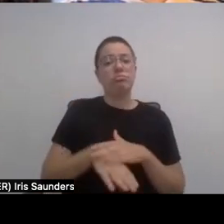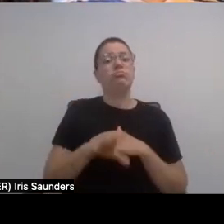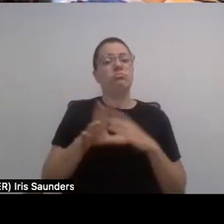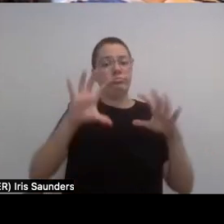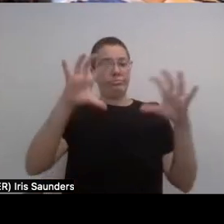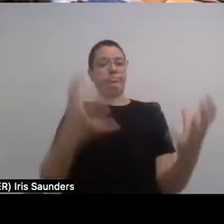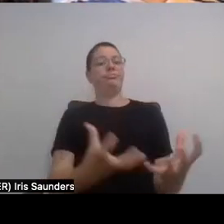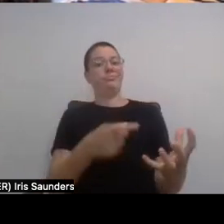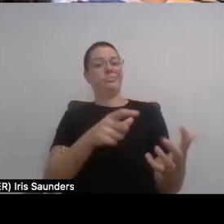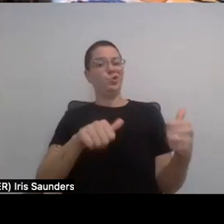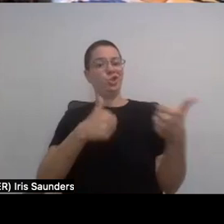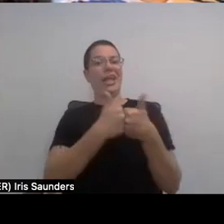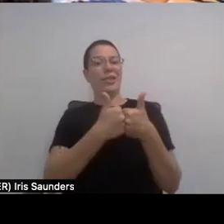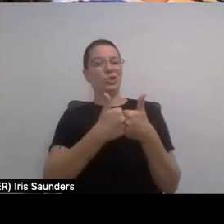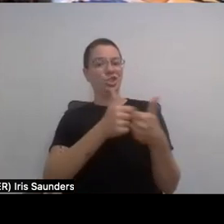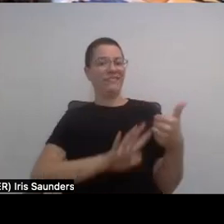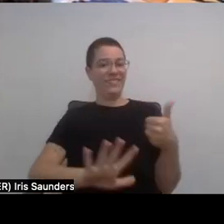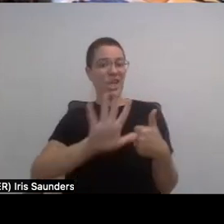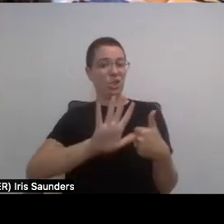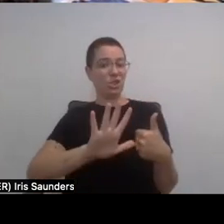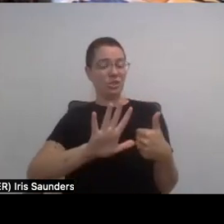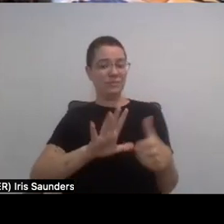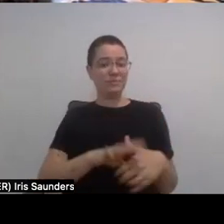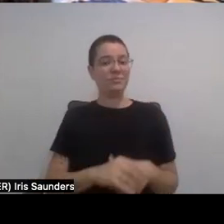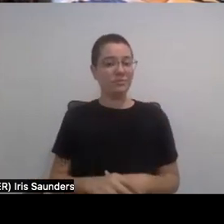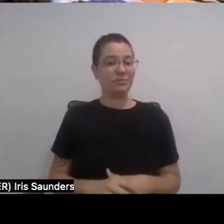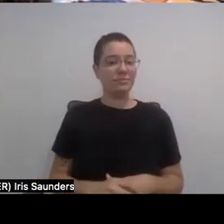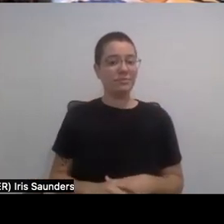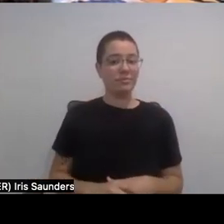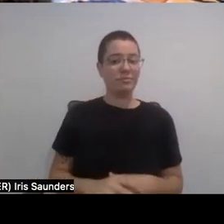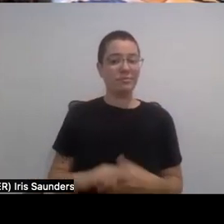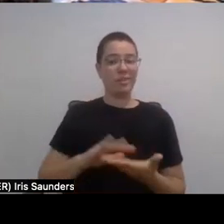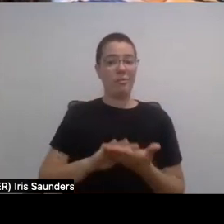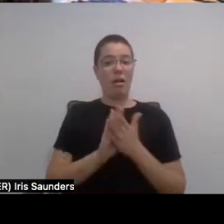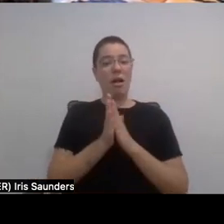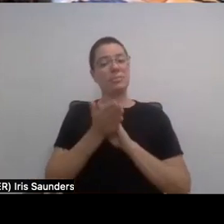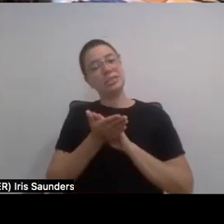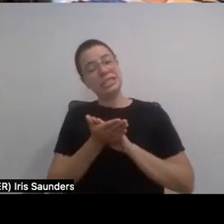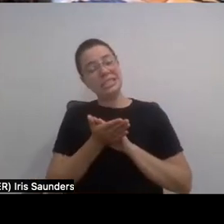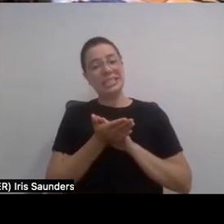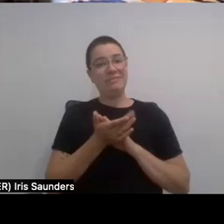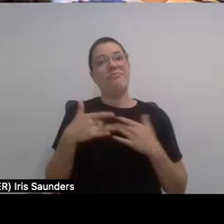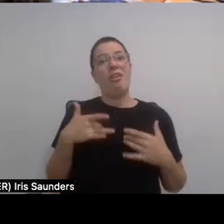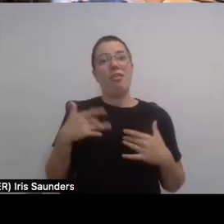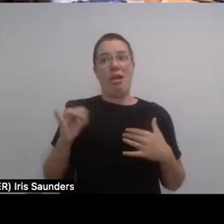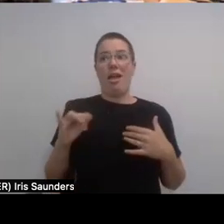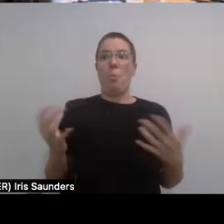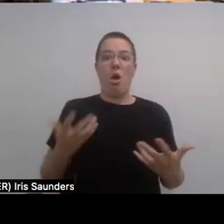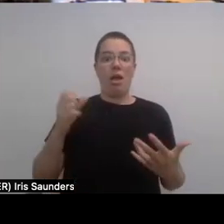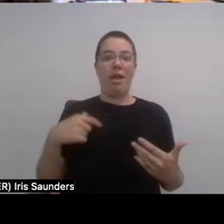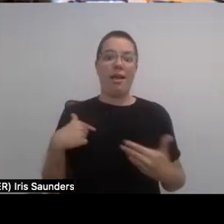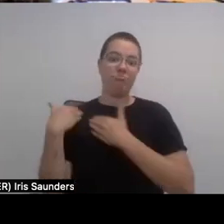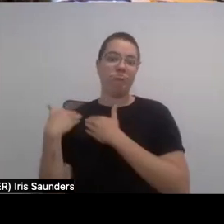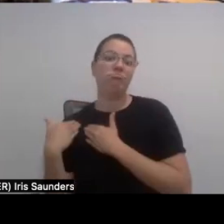challenging field. And, you know, it's it ends up becoming how much can you do on your own? You know, I think the